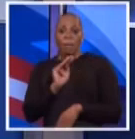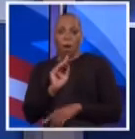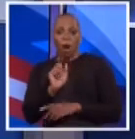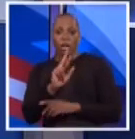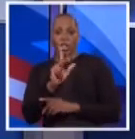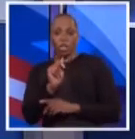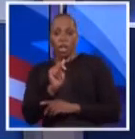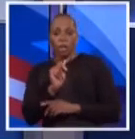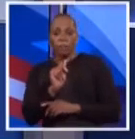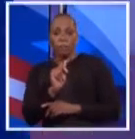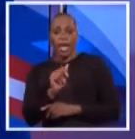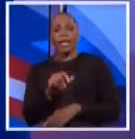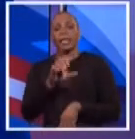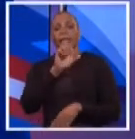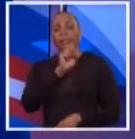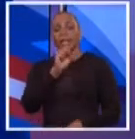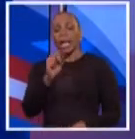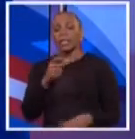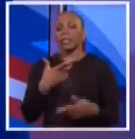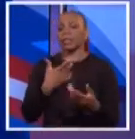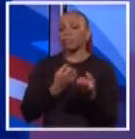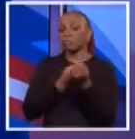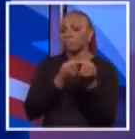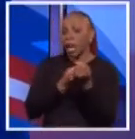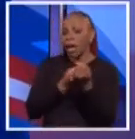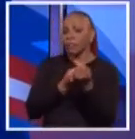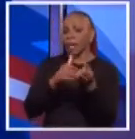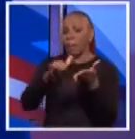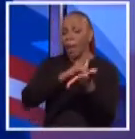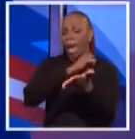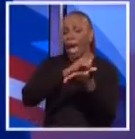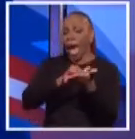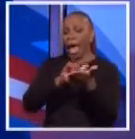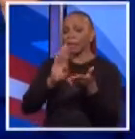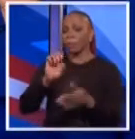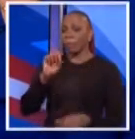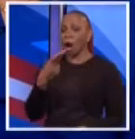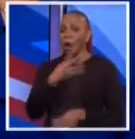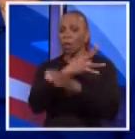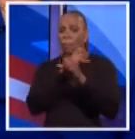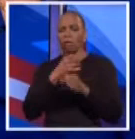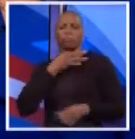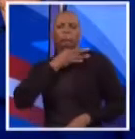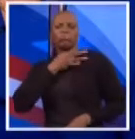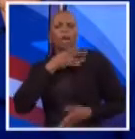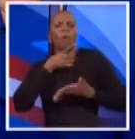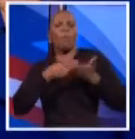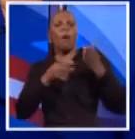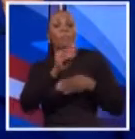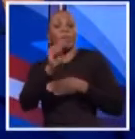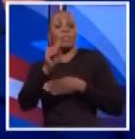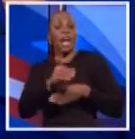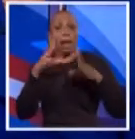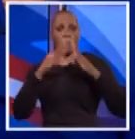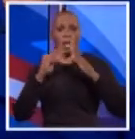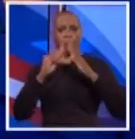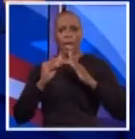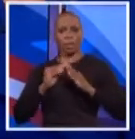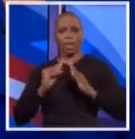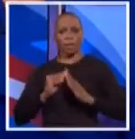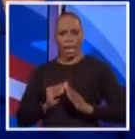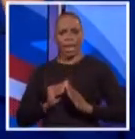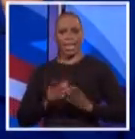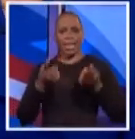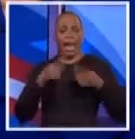experience on the pension boards while you were Manhattan borough president, but I'm curious, what percentage of the meetings that were held did you